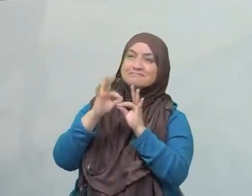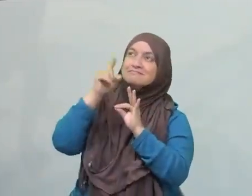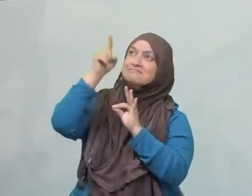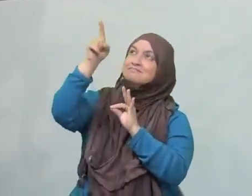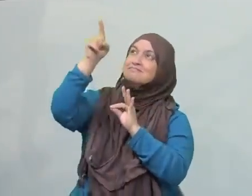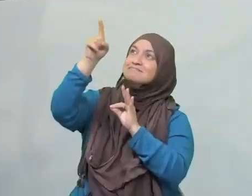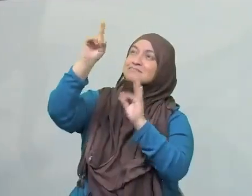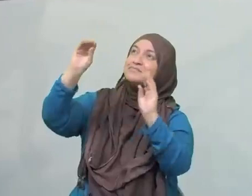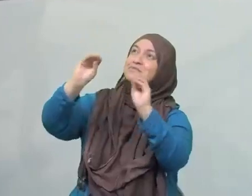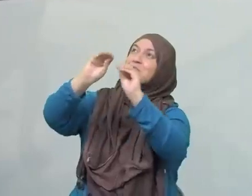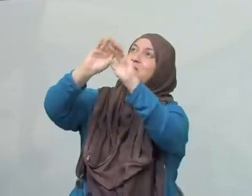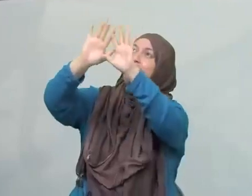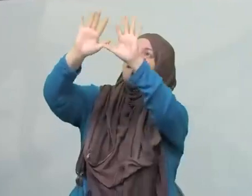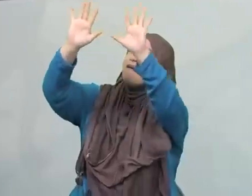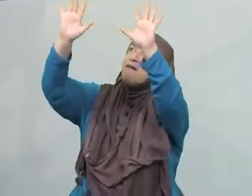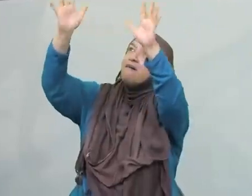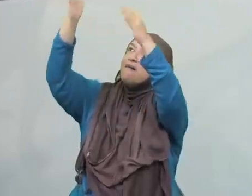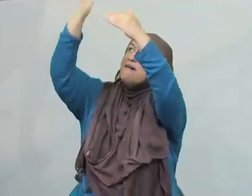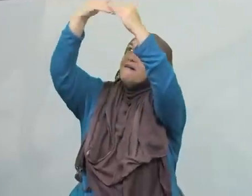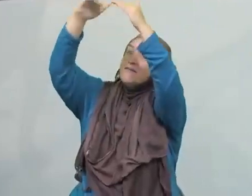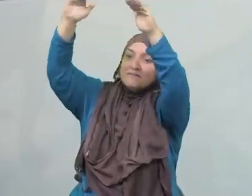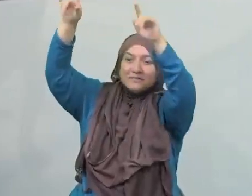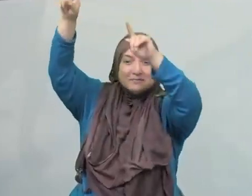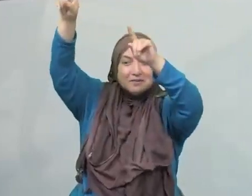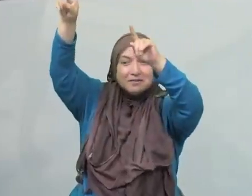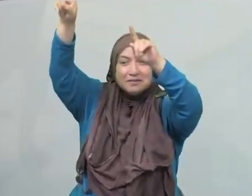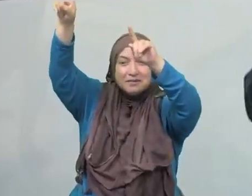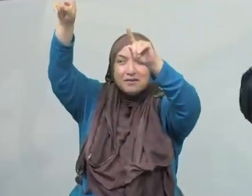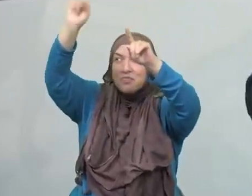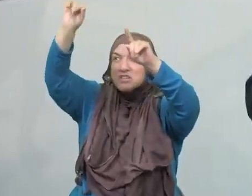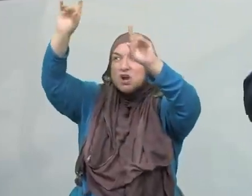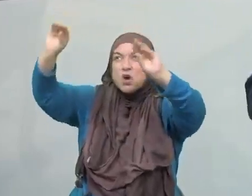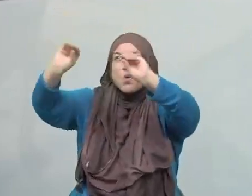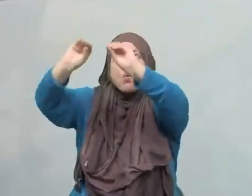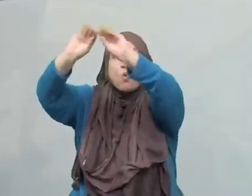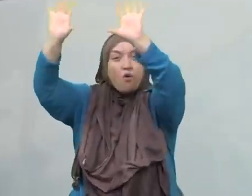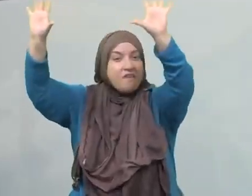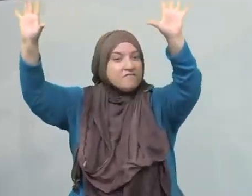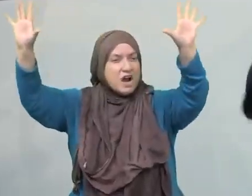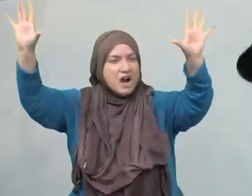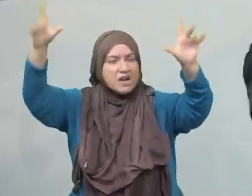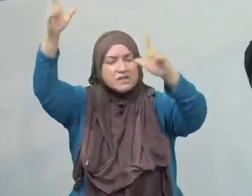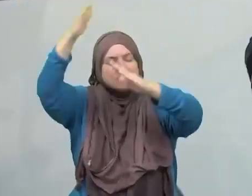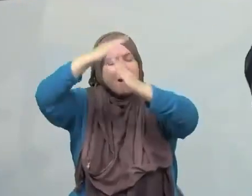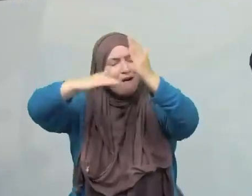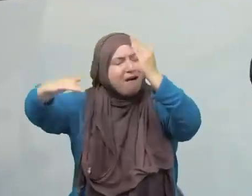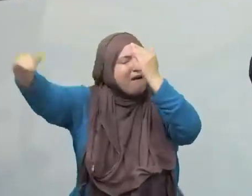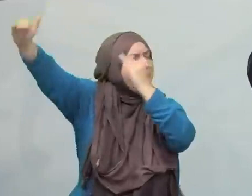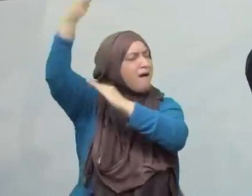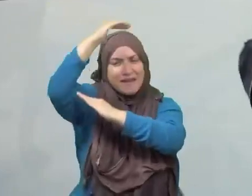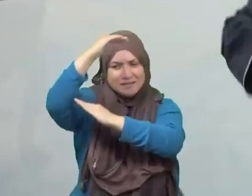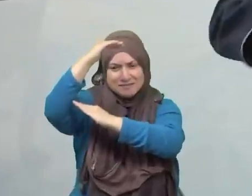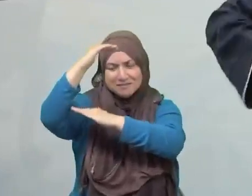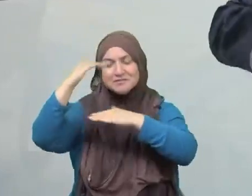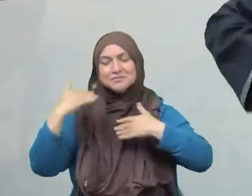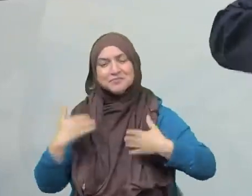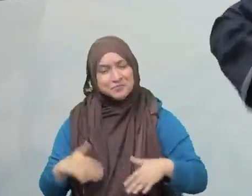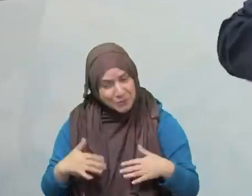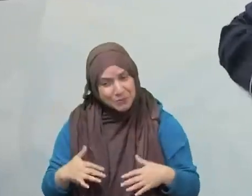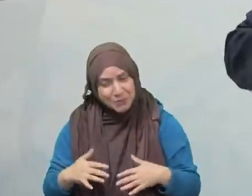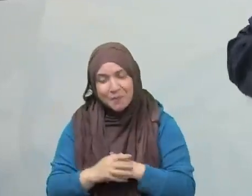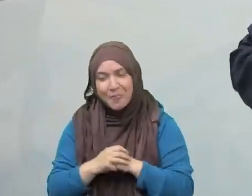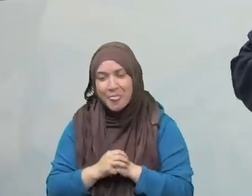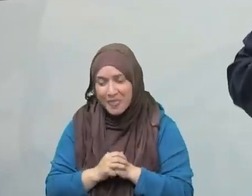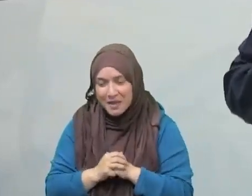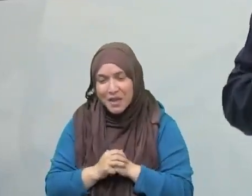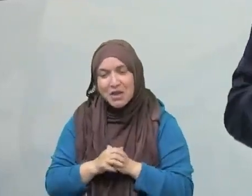was that if you have a garment and it is stained, then you don't embellish the garment before cleaning the stain. So istighfar